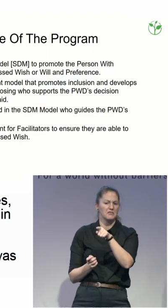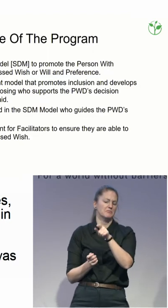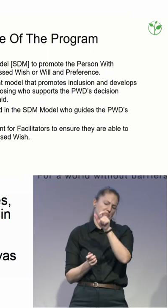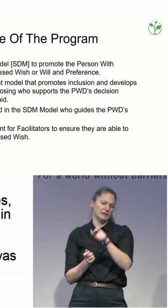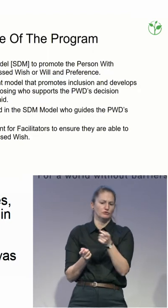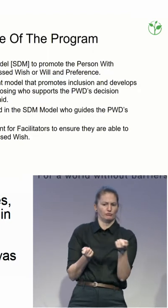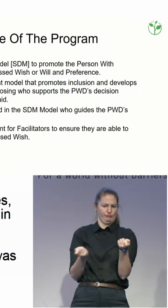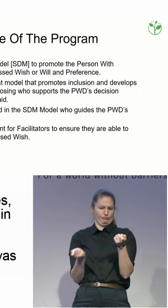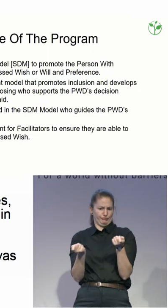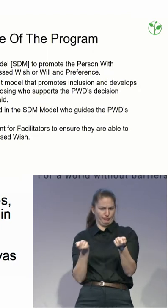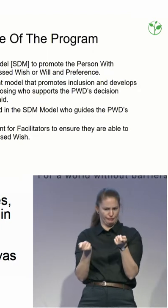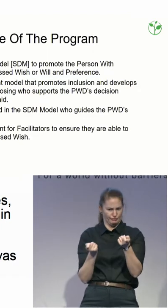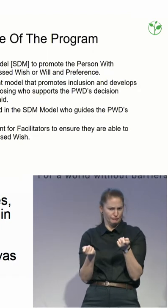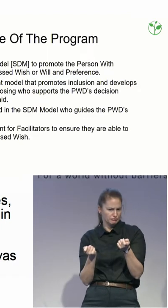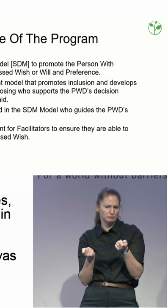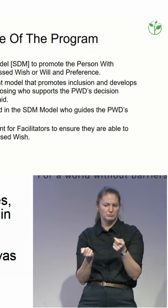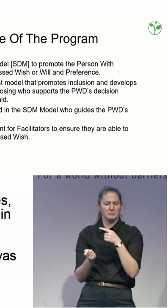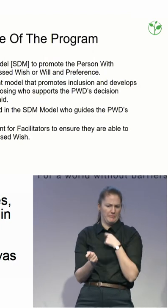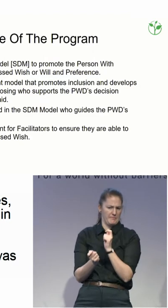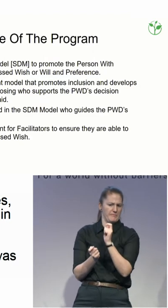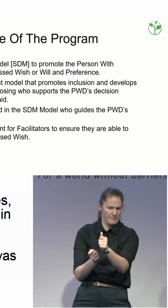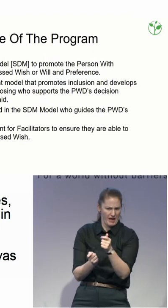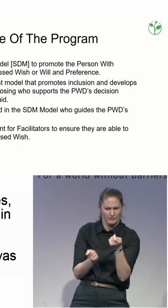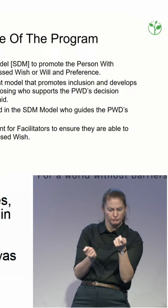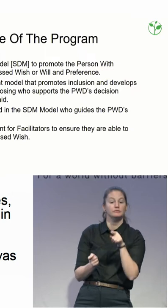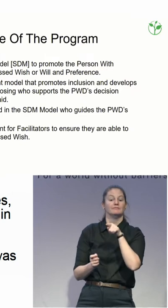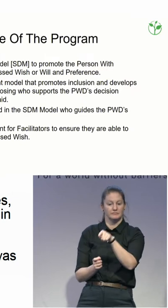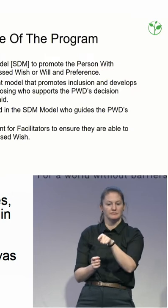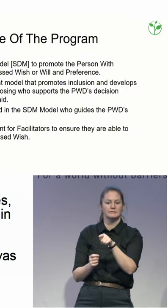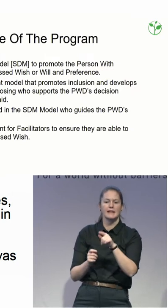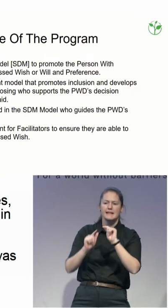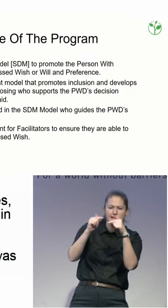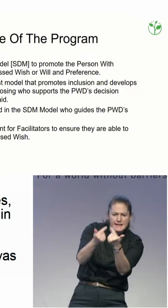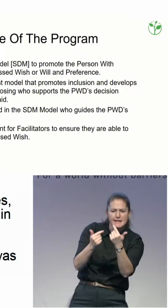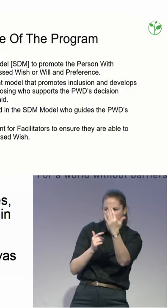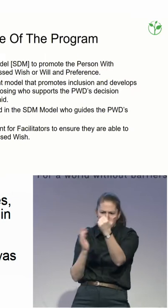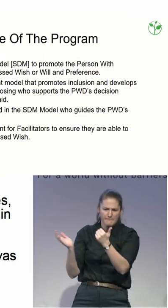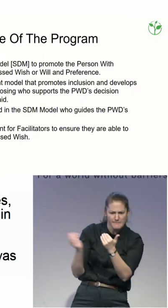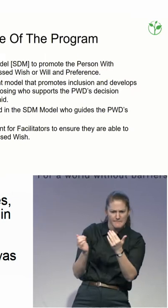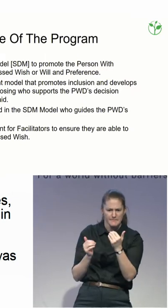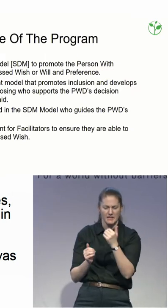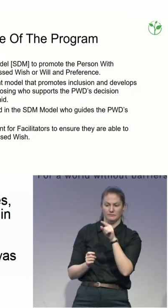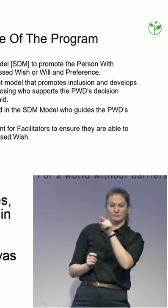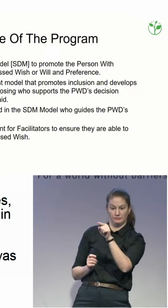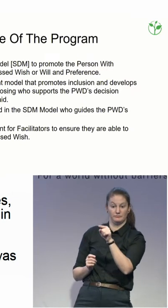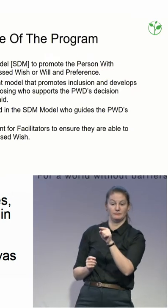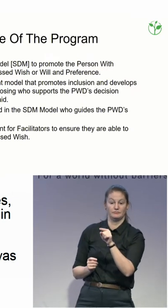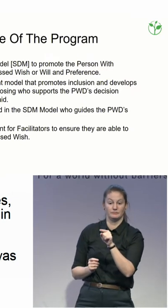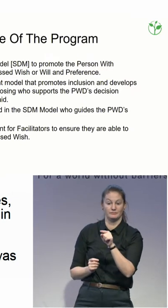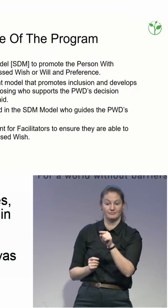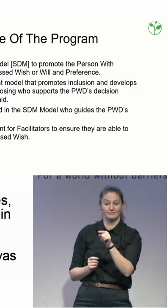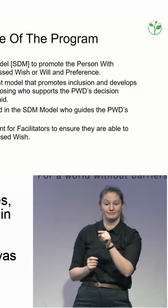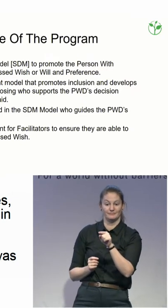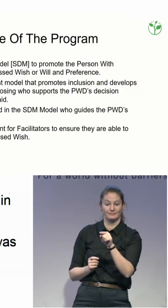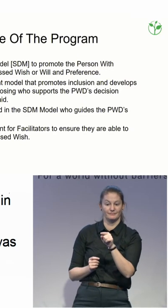that will become entrepreneurial for the person with disability. It